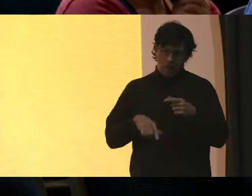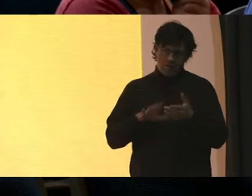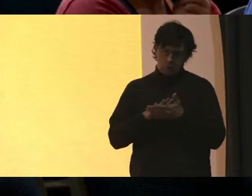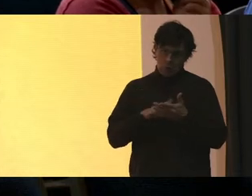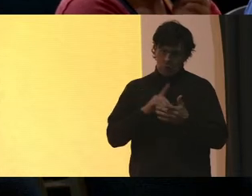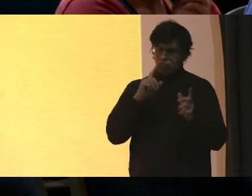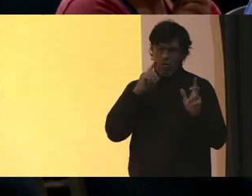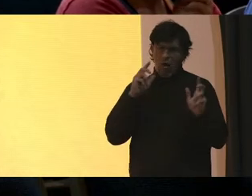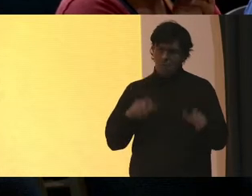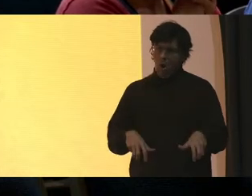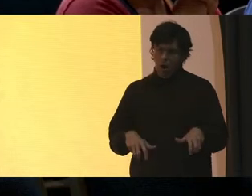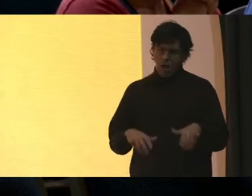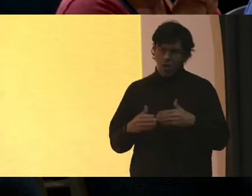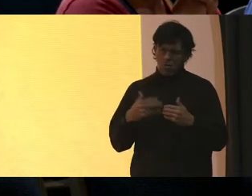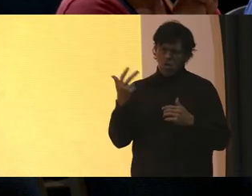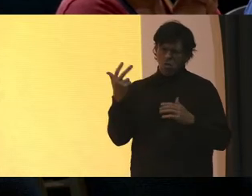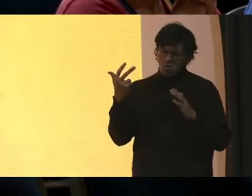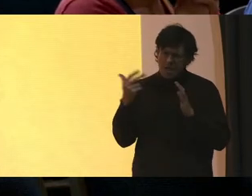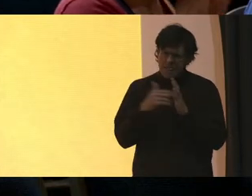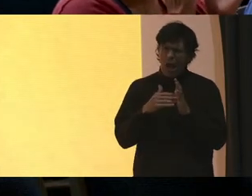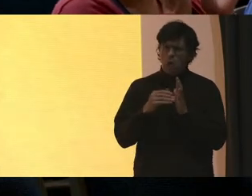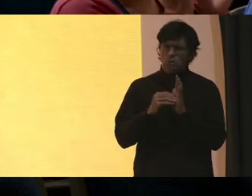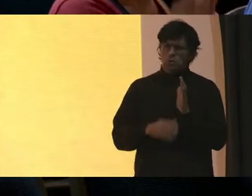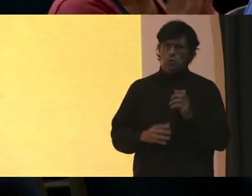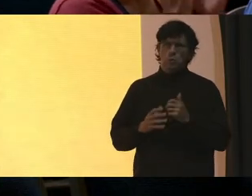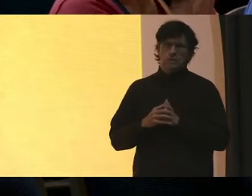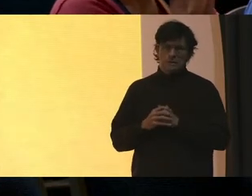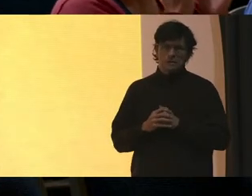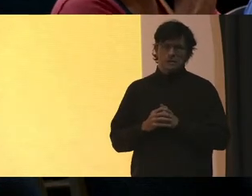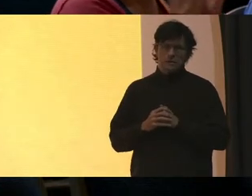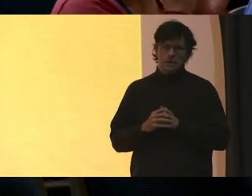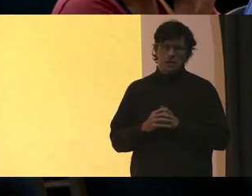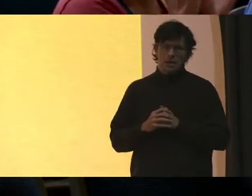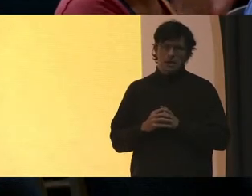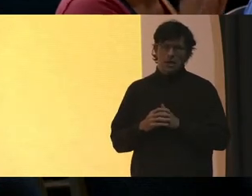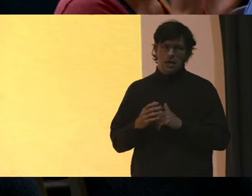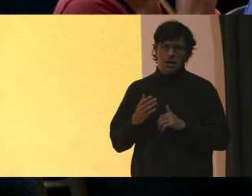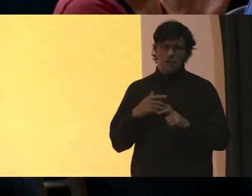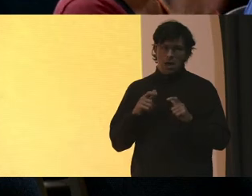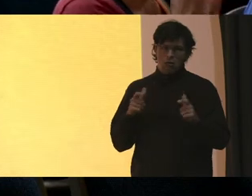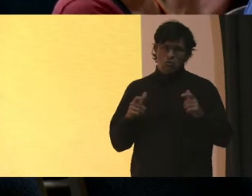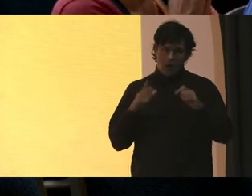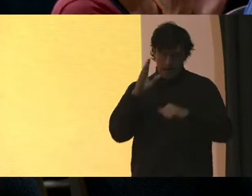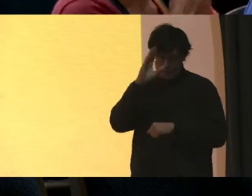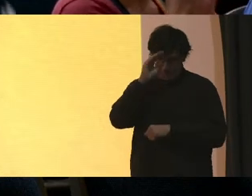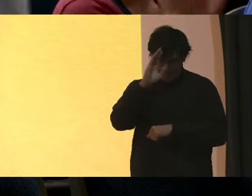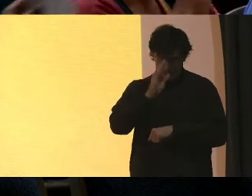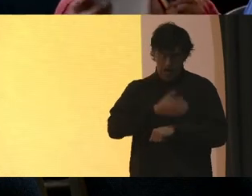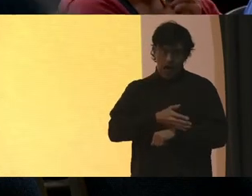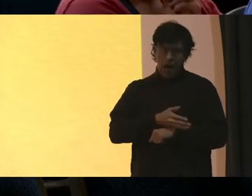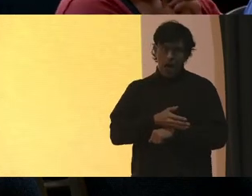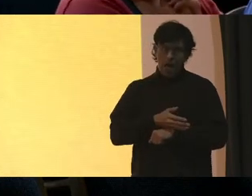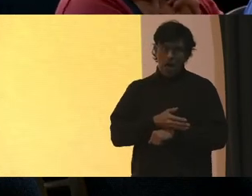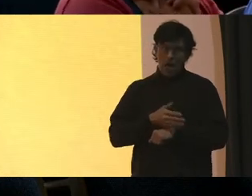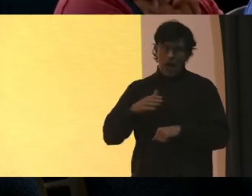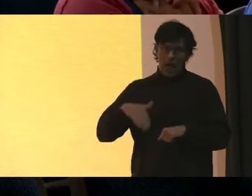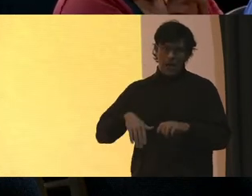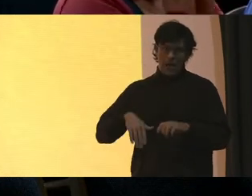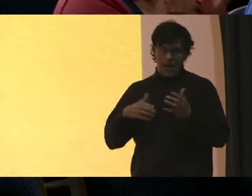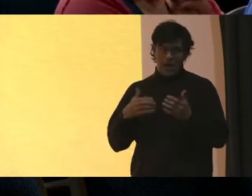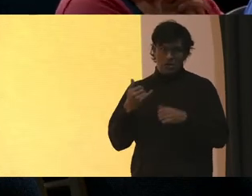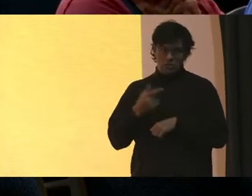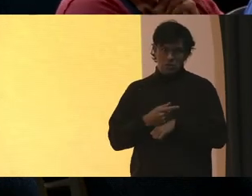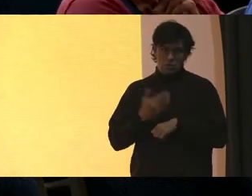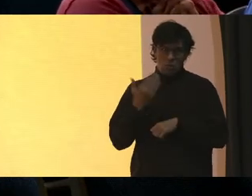appalling Close to 3,000 students Okay? My grandson, my grandson was late for class today